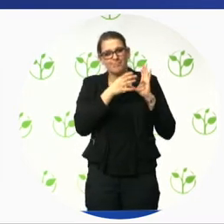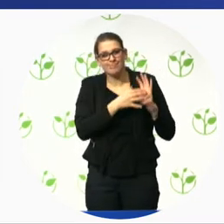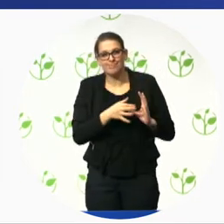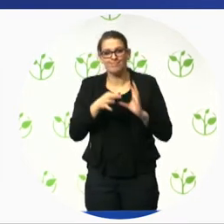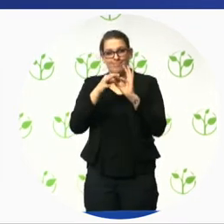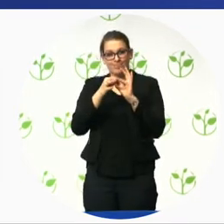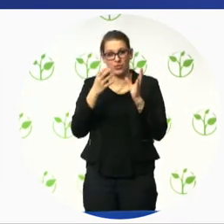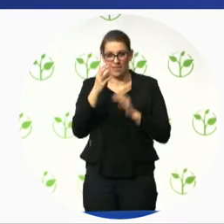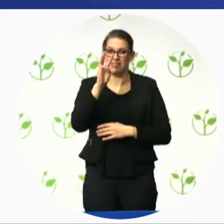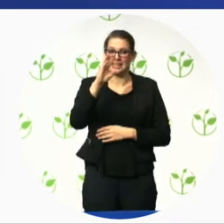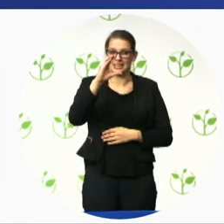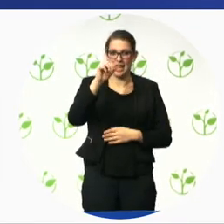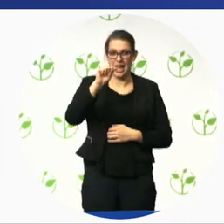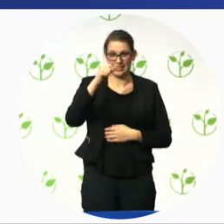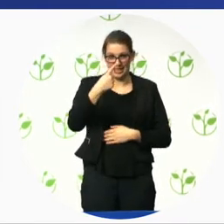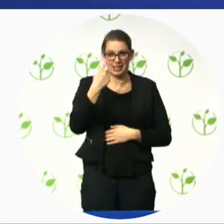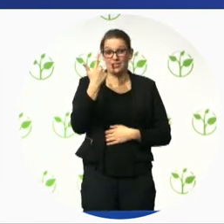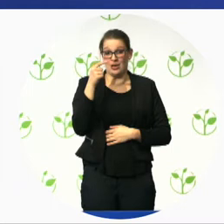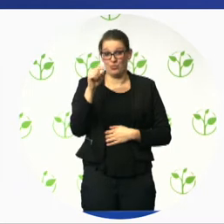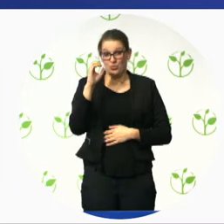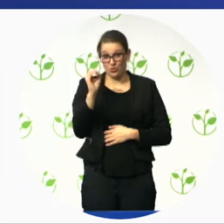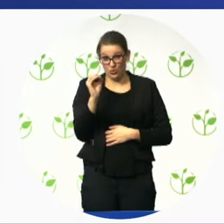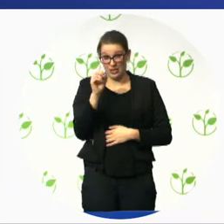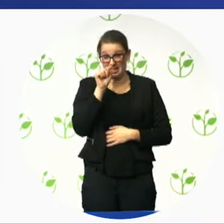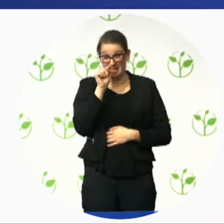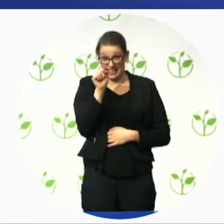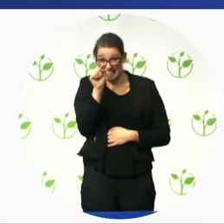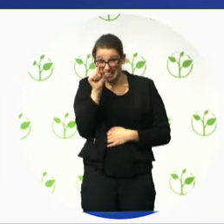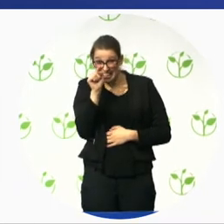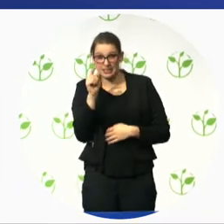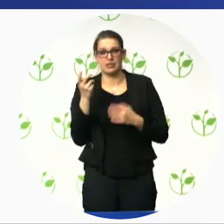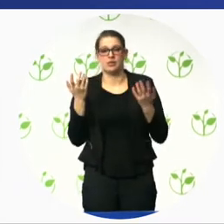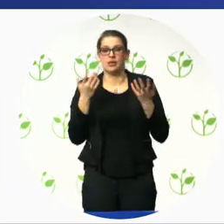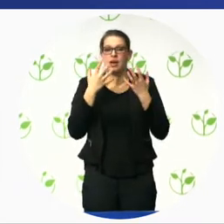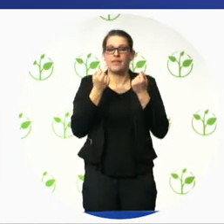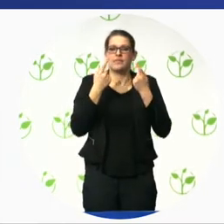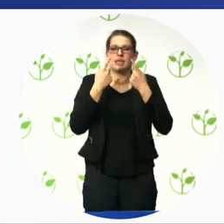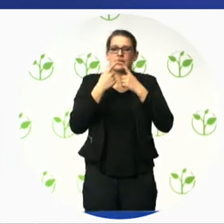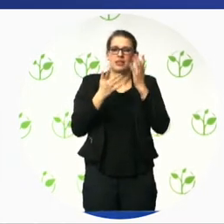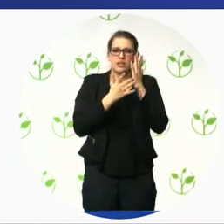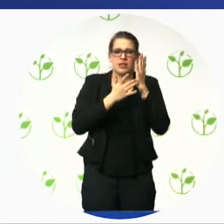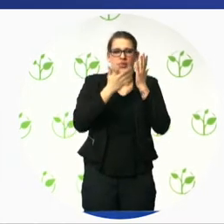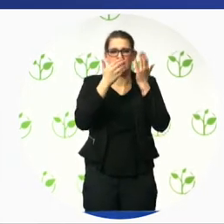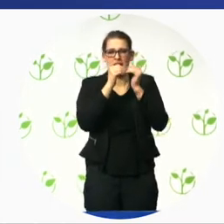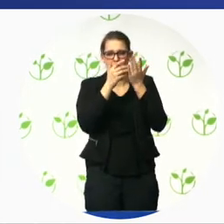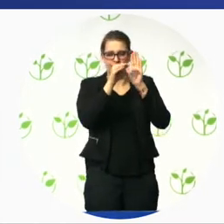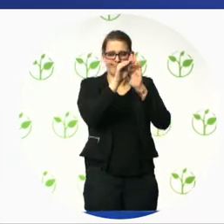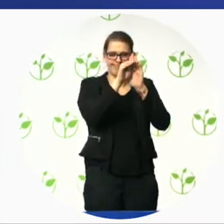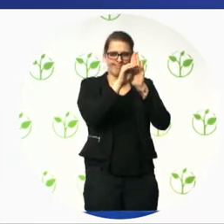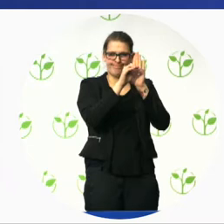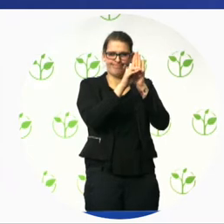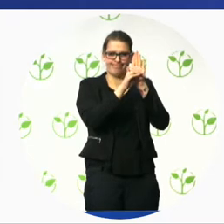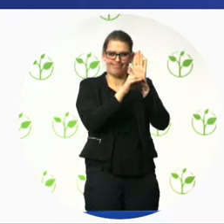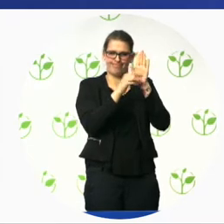WCAG you have the techniques so you can see how to program a website and how it has to be fulfilled on the technical